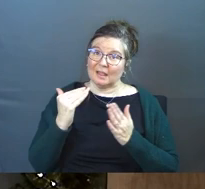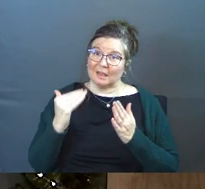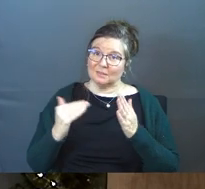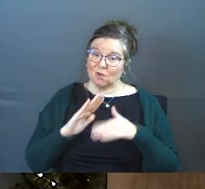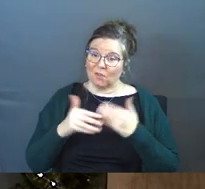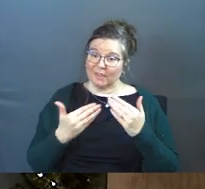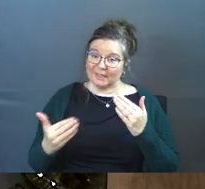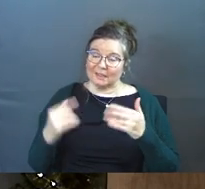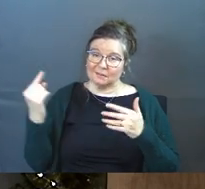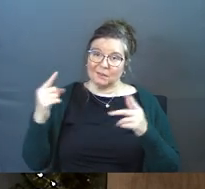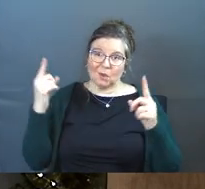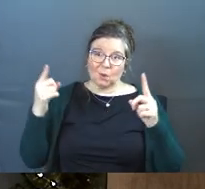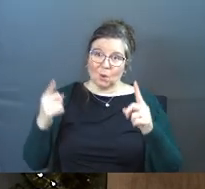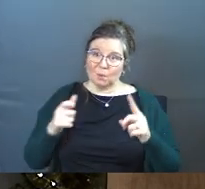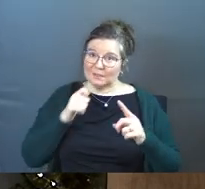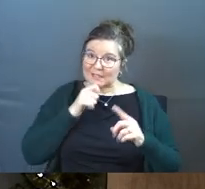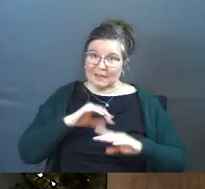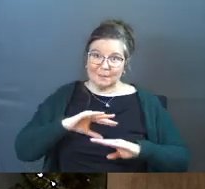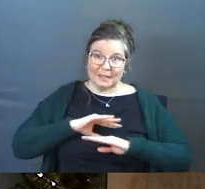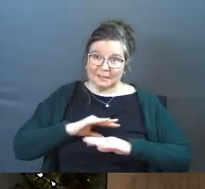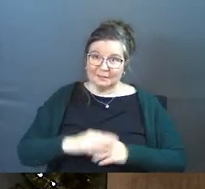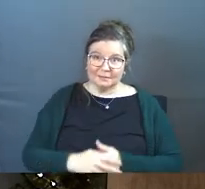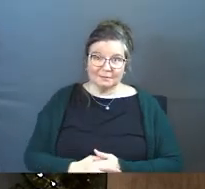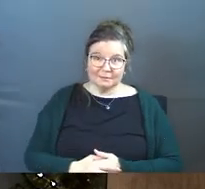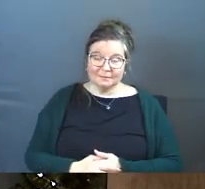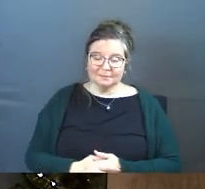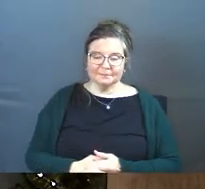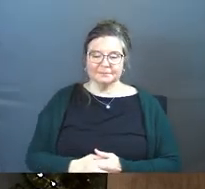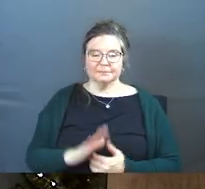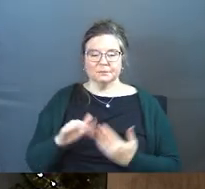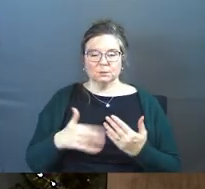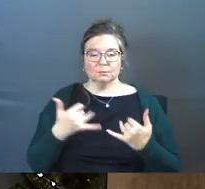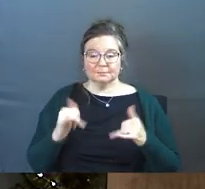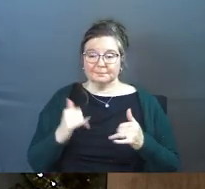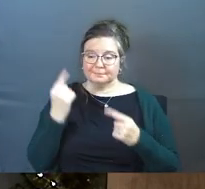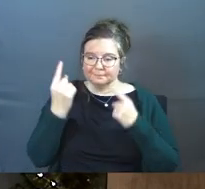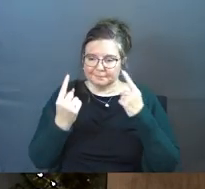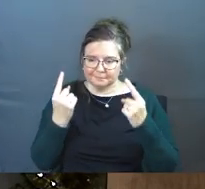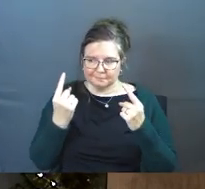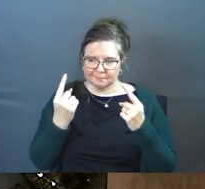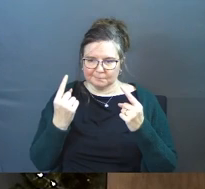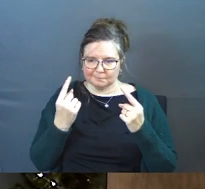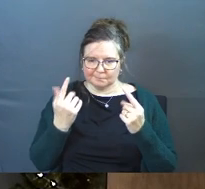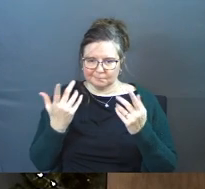out all the things all the goals that we didn't meet and we're all still wondering